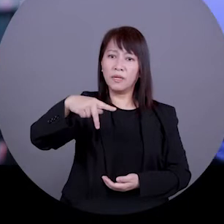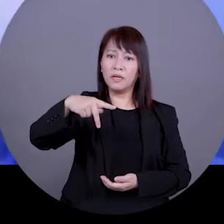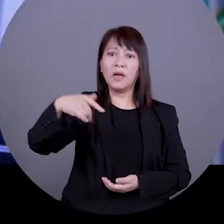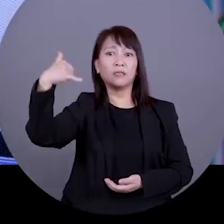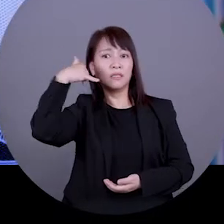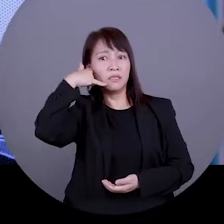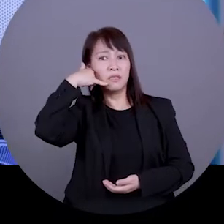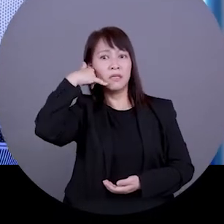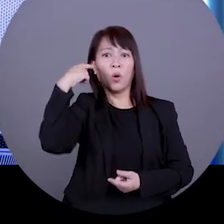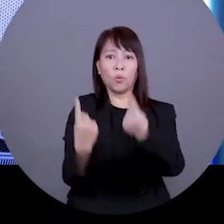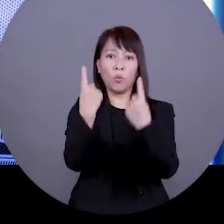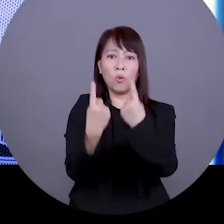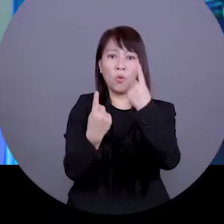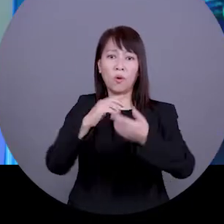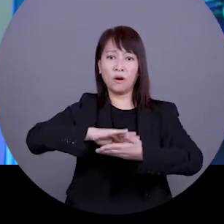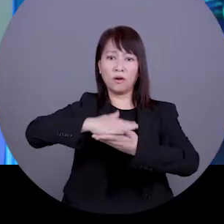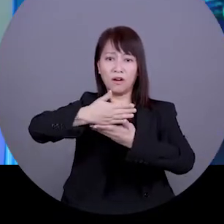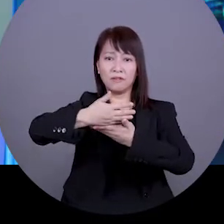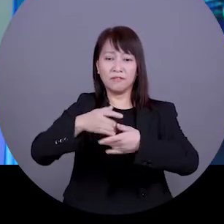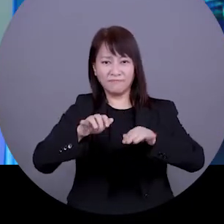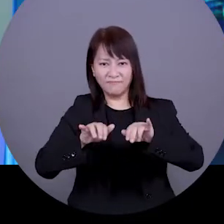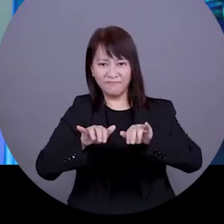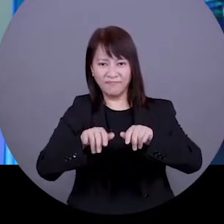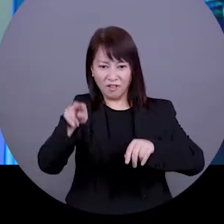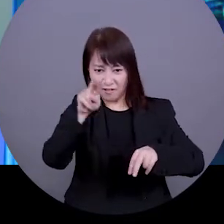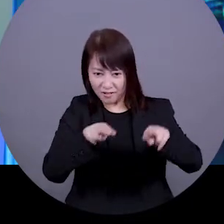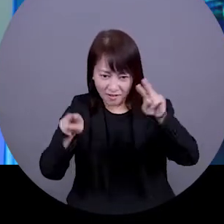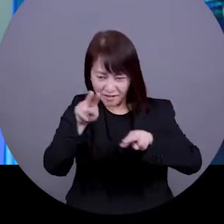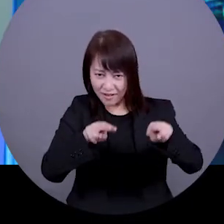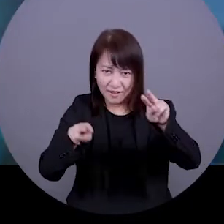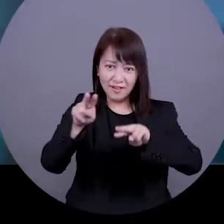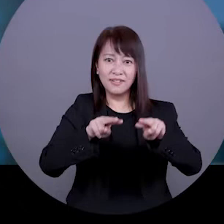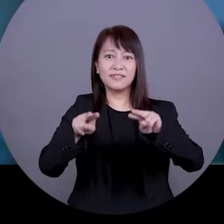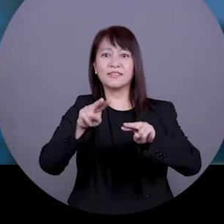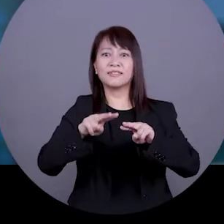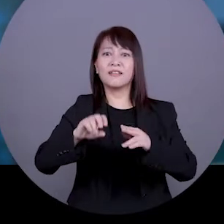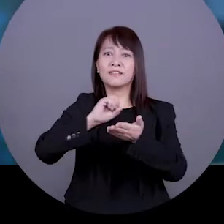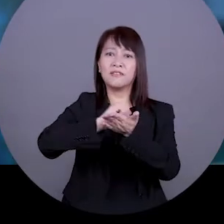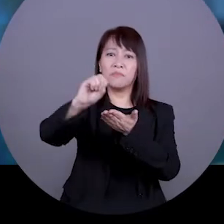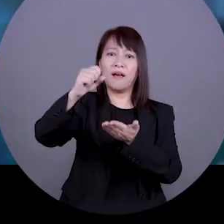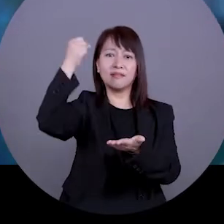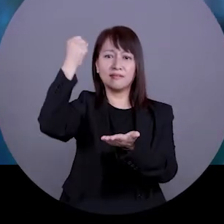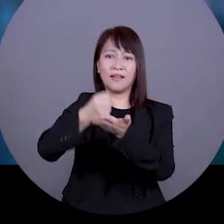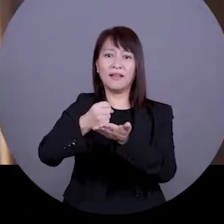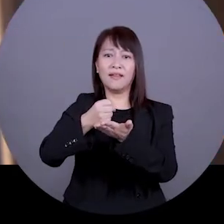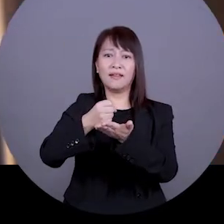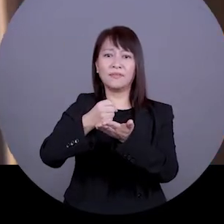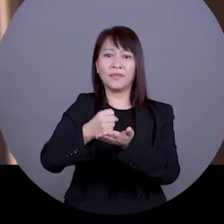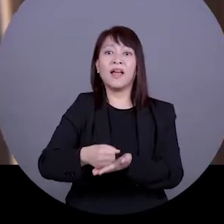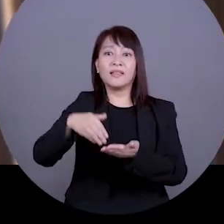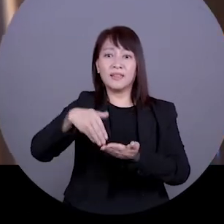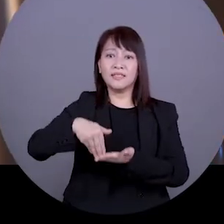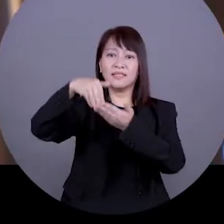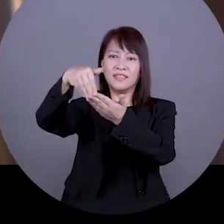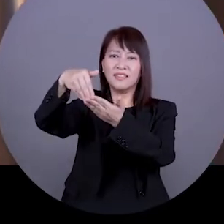successful payment, you will receive the eVisa. Download the eVisa in your personal mobile device or print it out. Then it works. You can